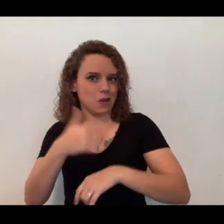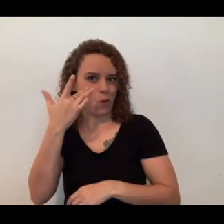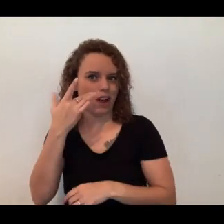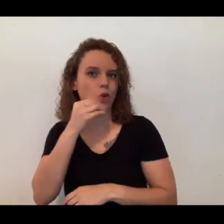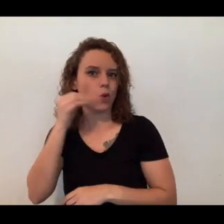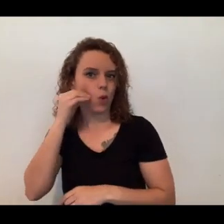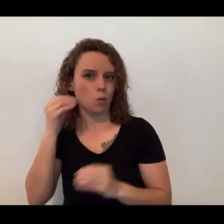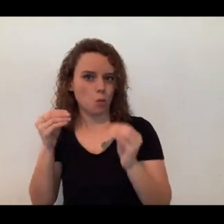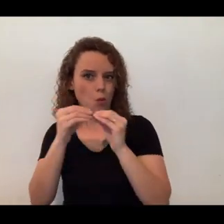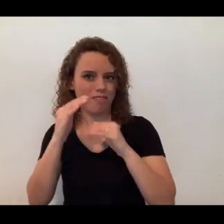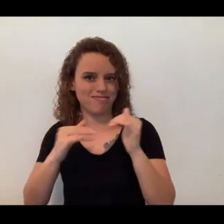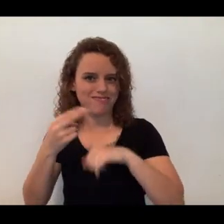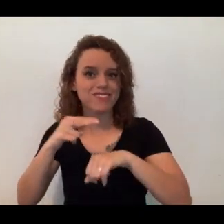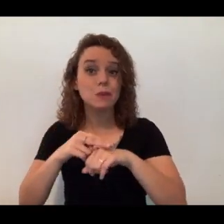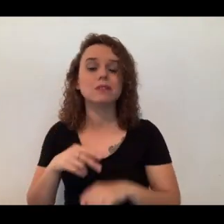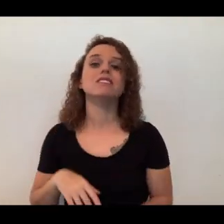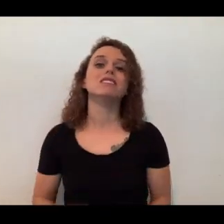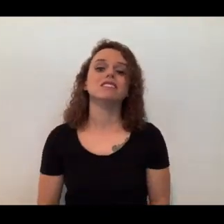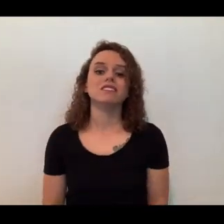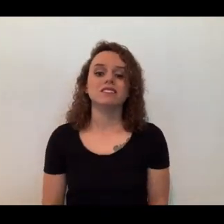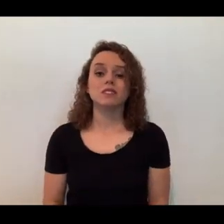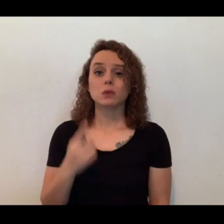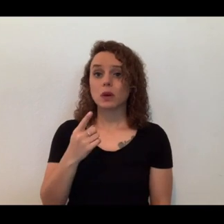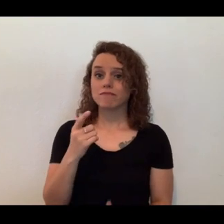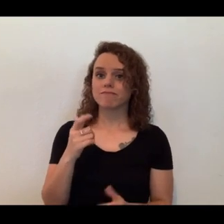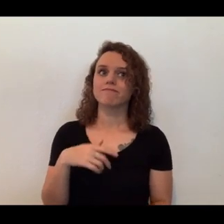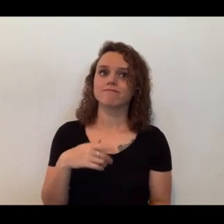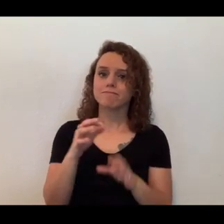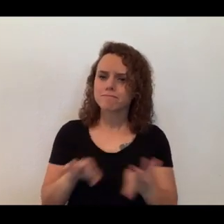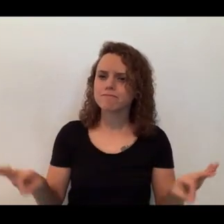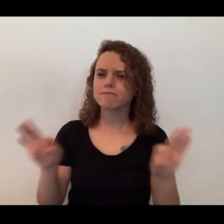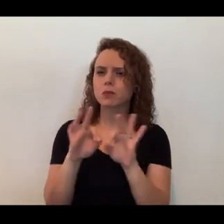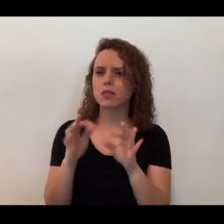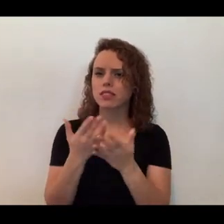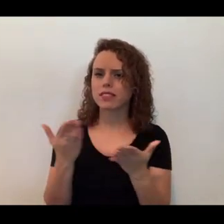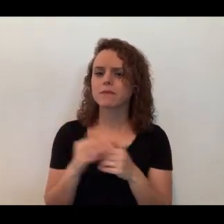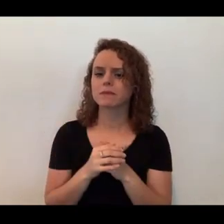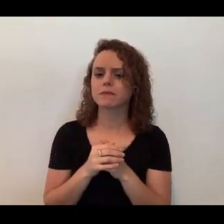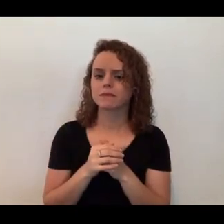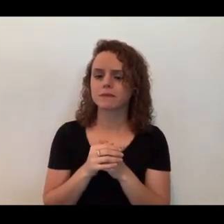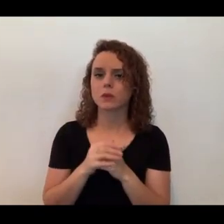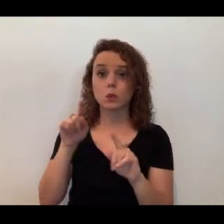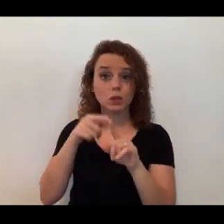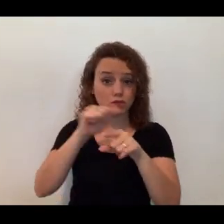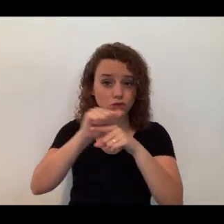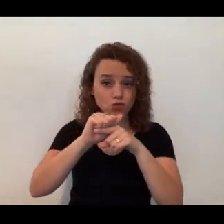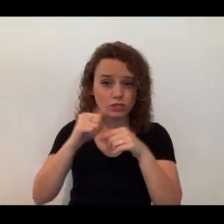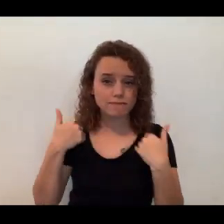because one of the biggest things to be able to have when you're training an animal is